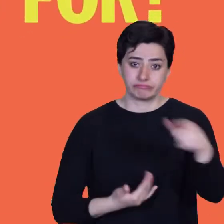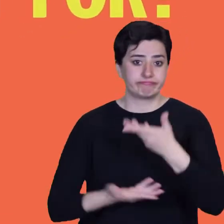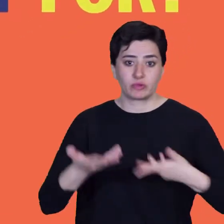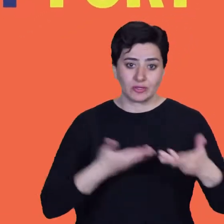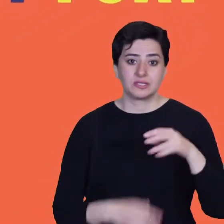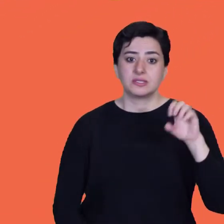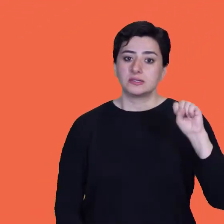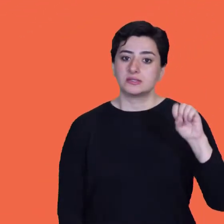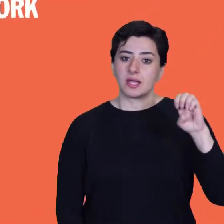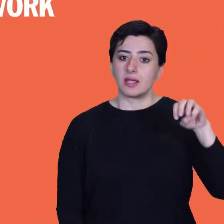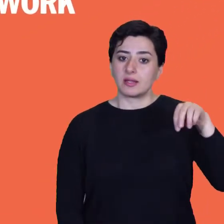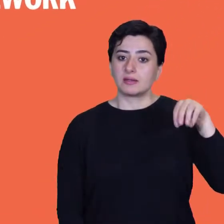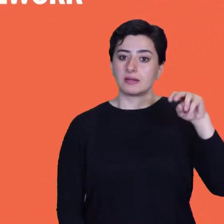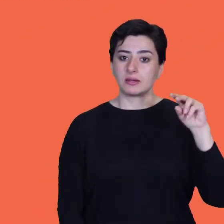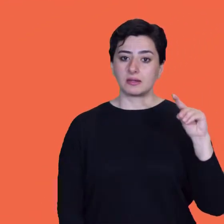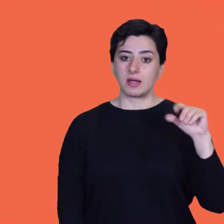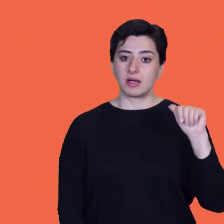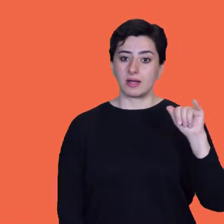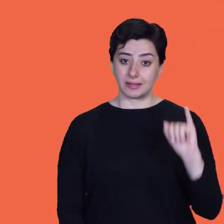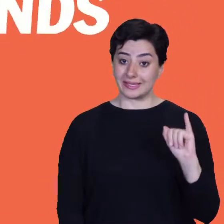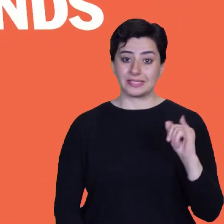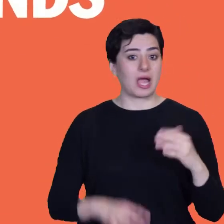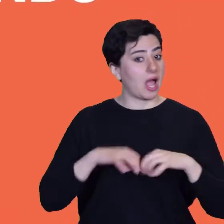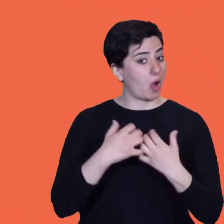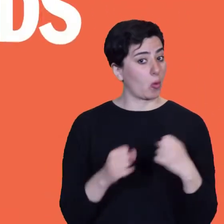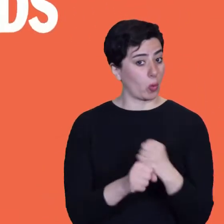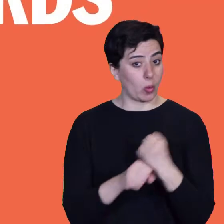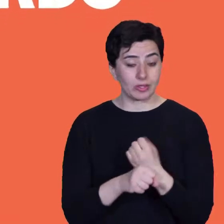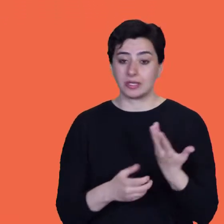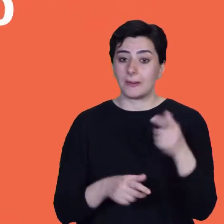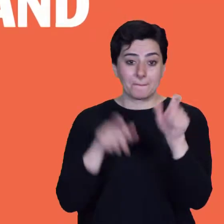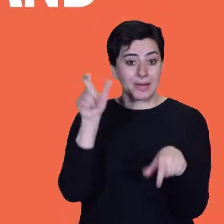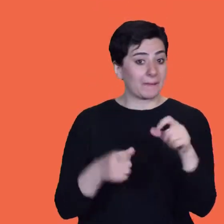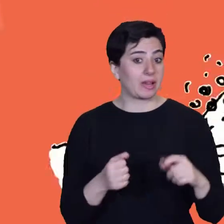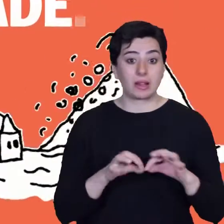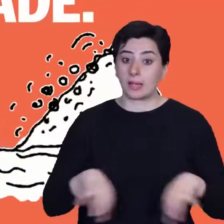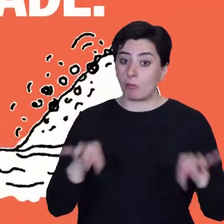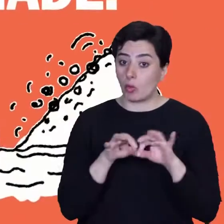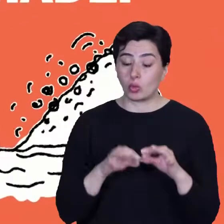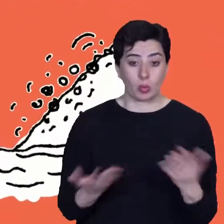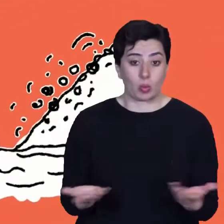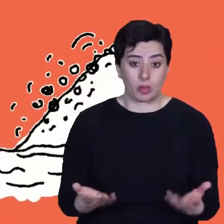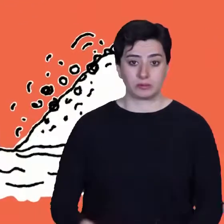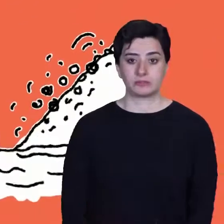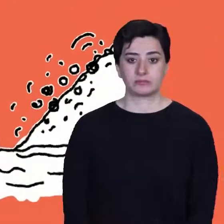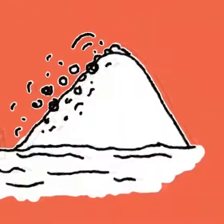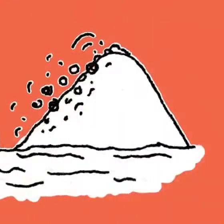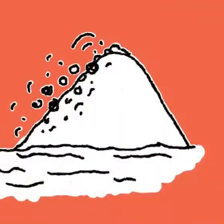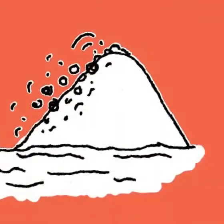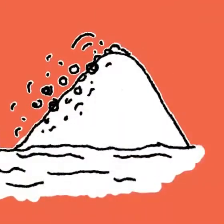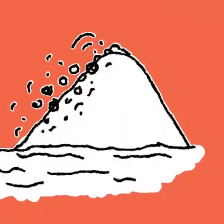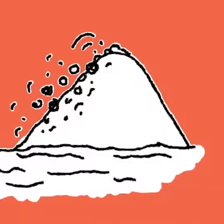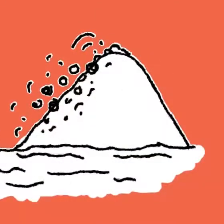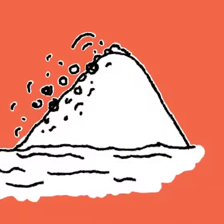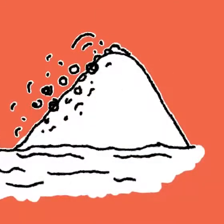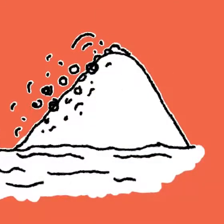The Sendai framework applies to all kinds of hazards natural and human made. Drawing off two volcanoes, becoming active. One